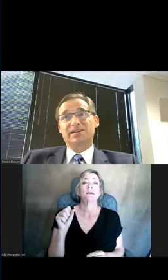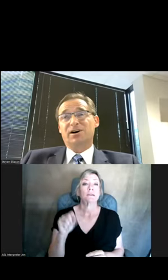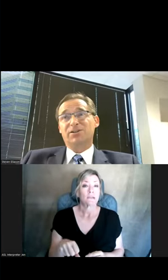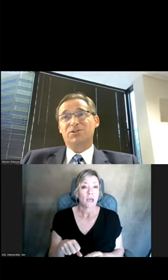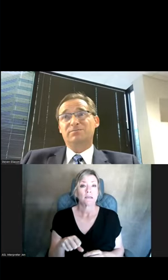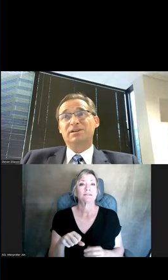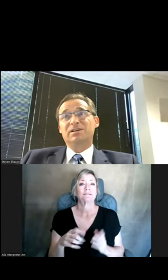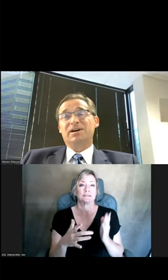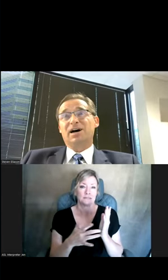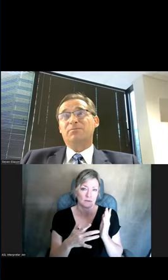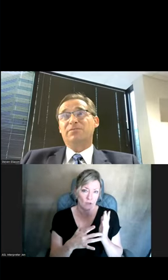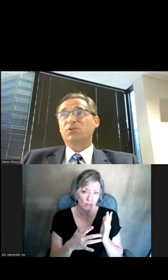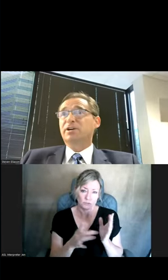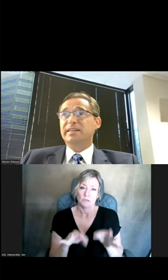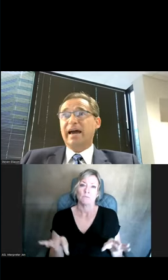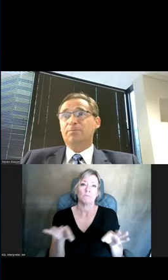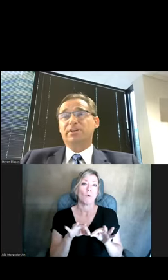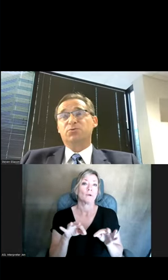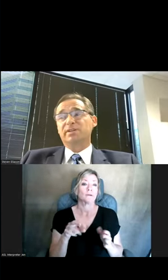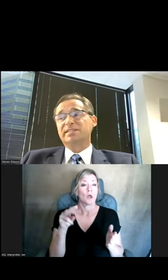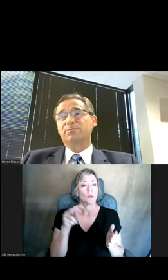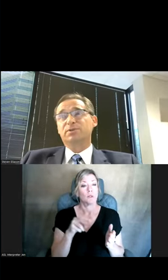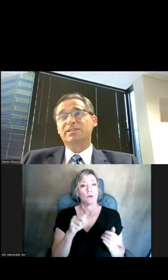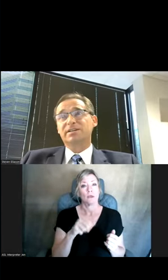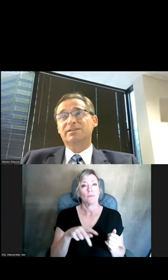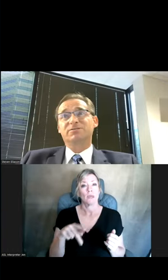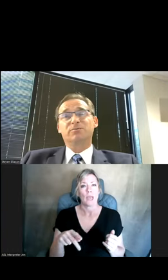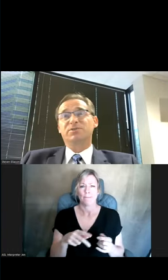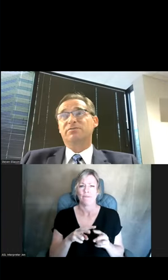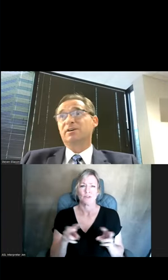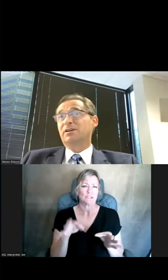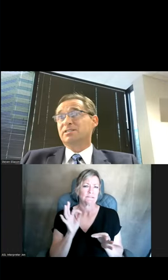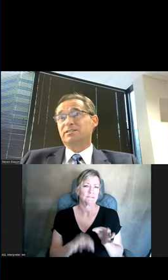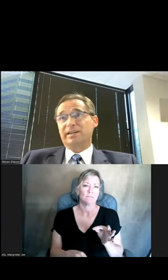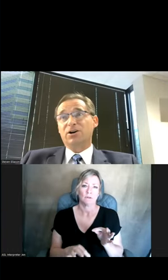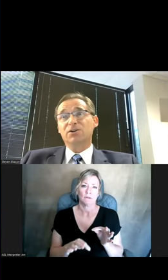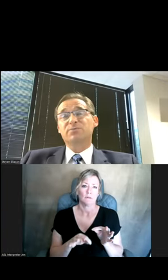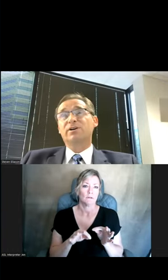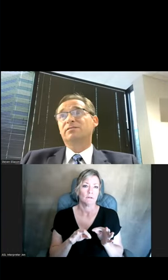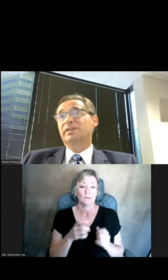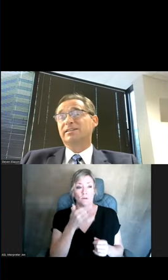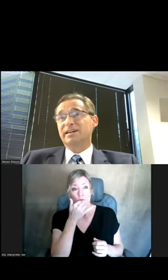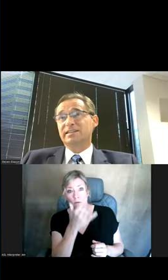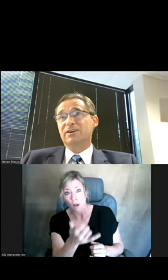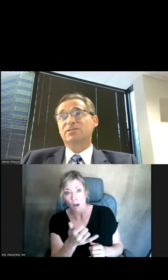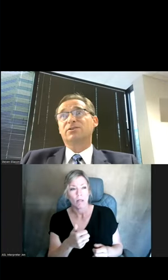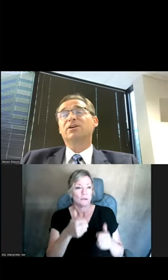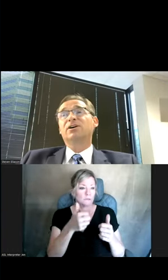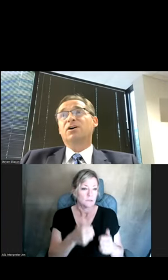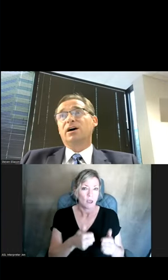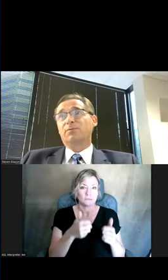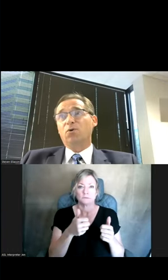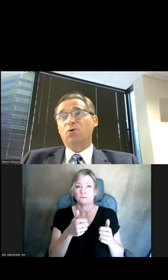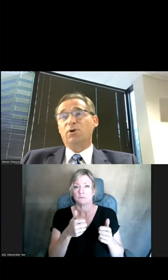about the technology. If you look at the app, it's really simplistic in terms of they can call someone, they can text the counselor,